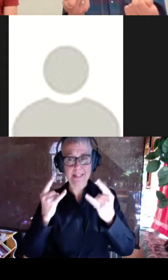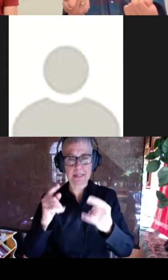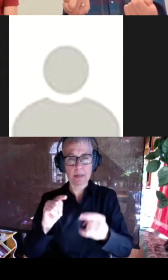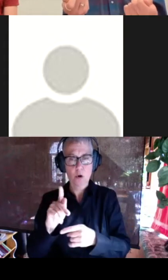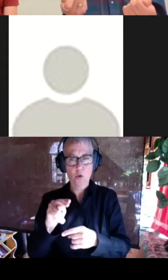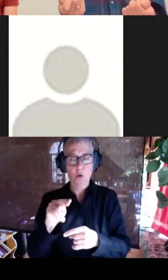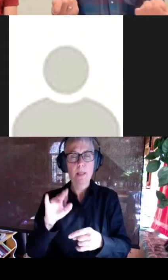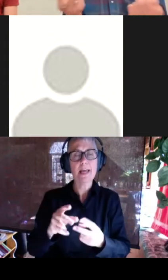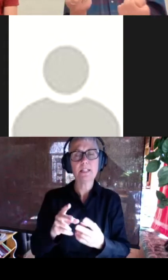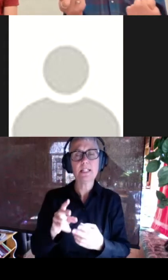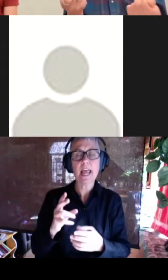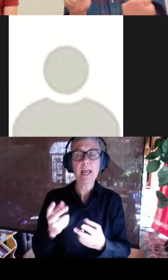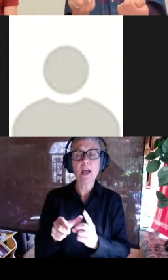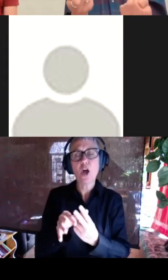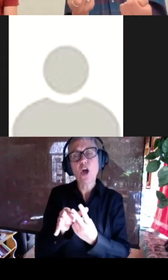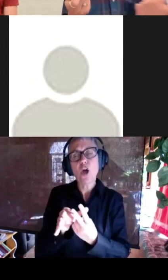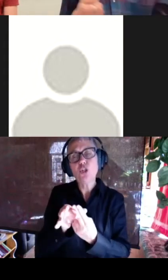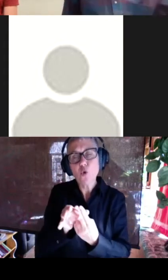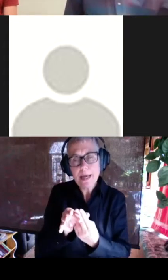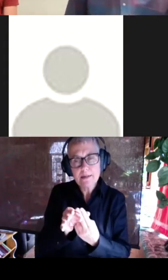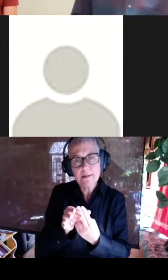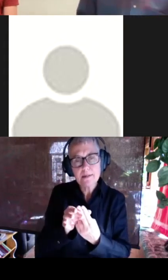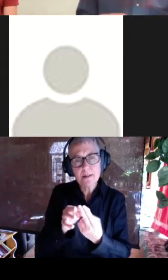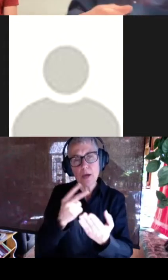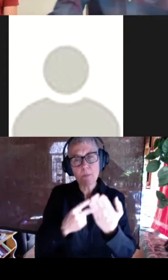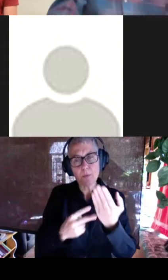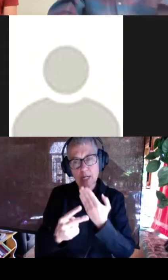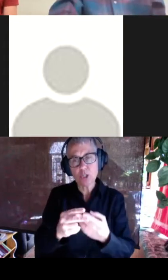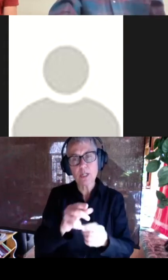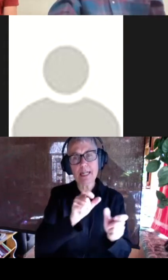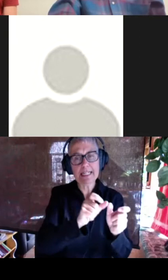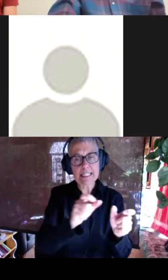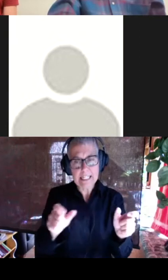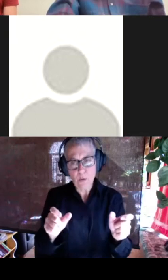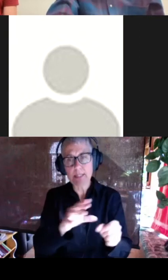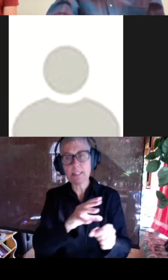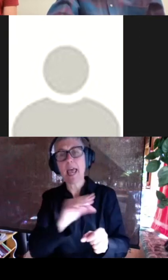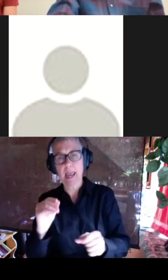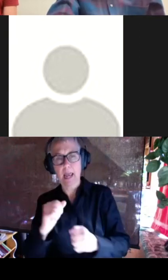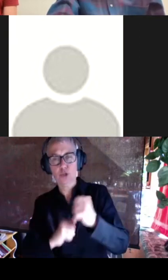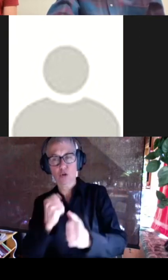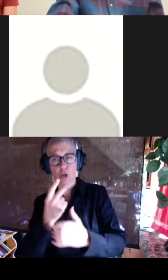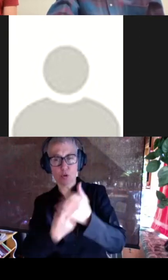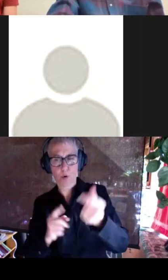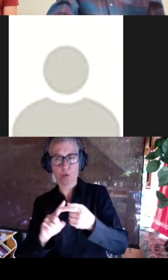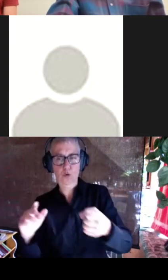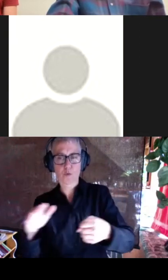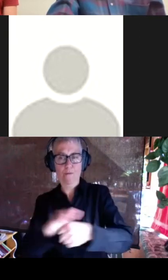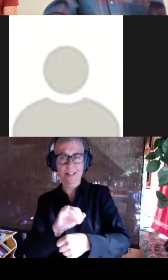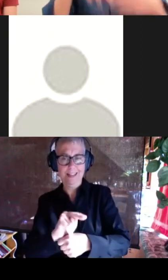joint prediction over sequence and structure simultaneously to fill in the token. And